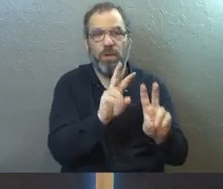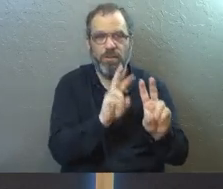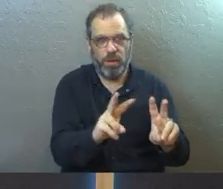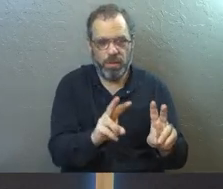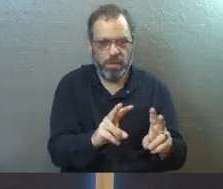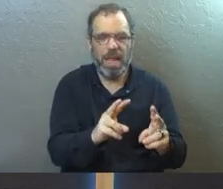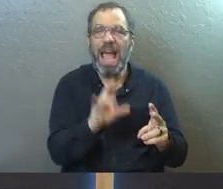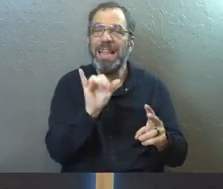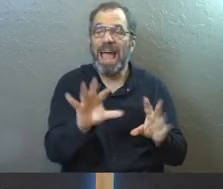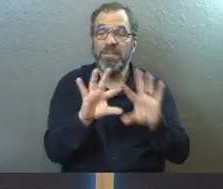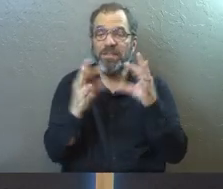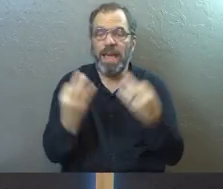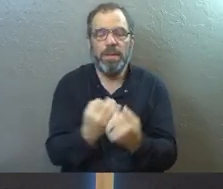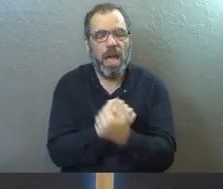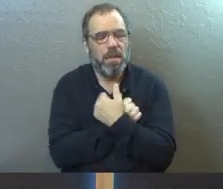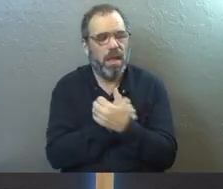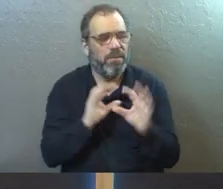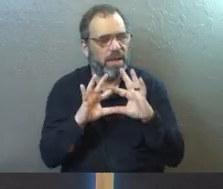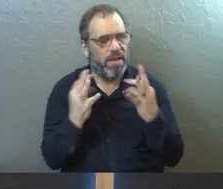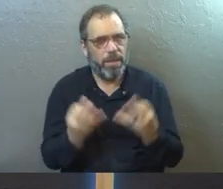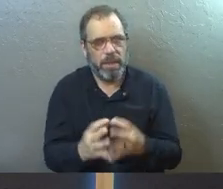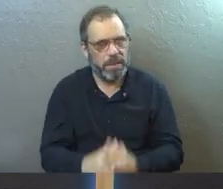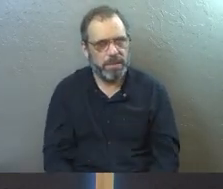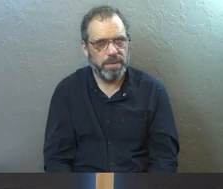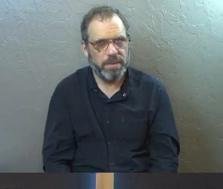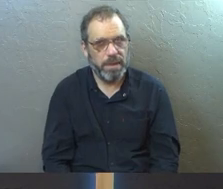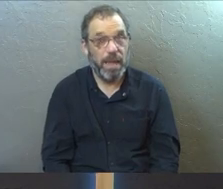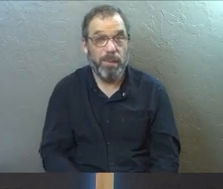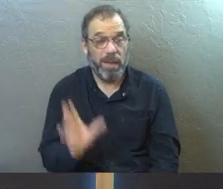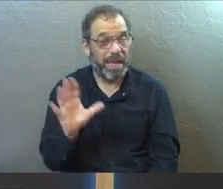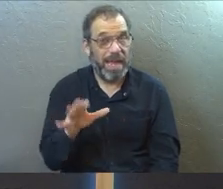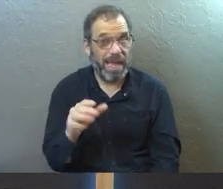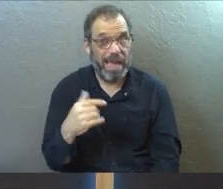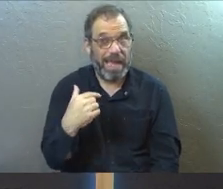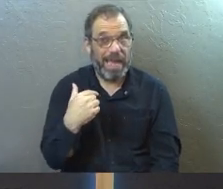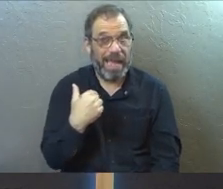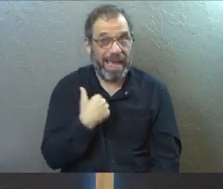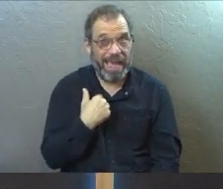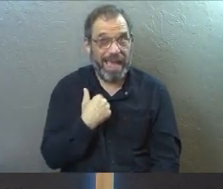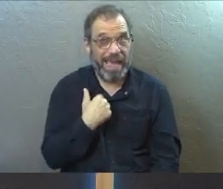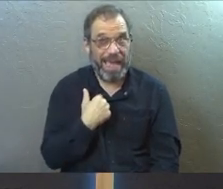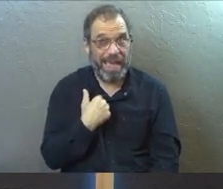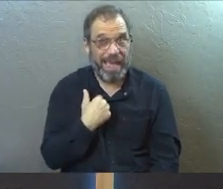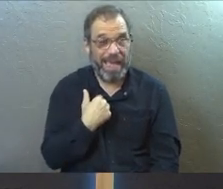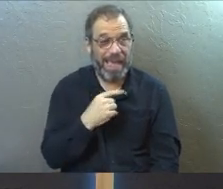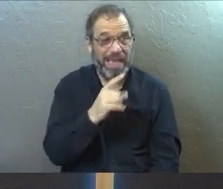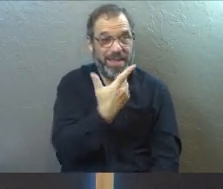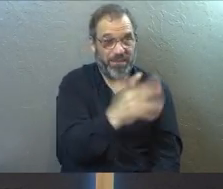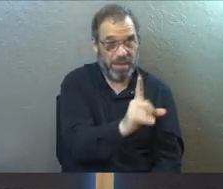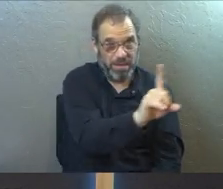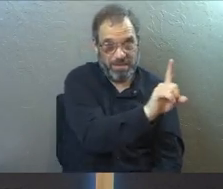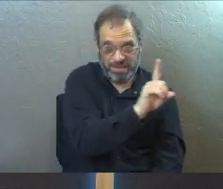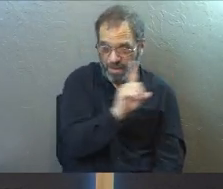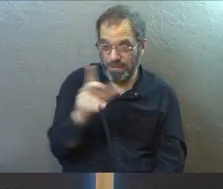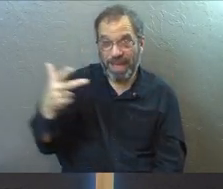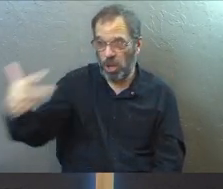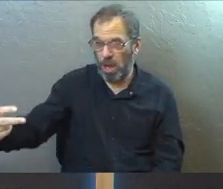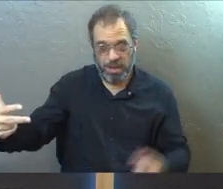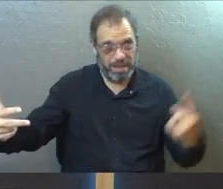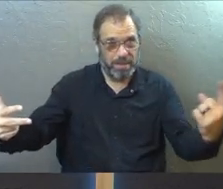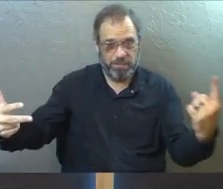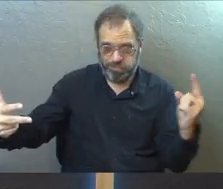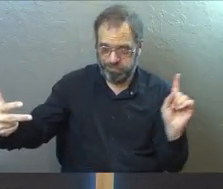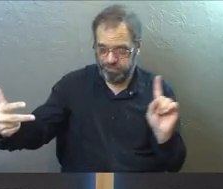And I got to love on that family. But I got to tell you, as I'm walking down back to my car, and I'm like,